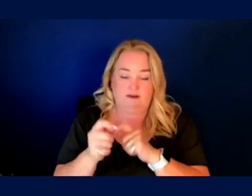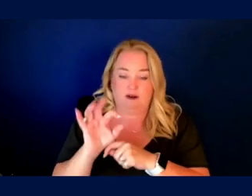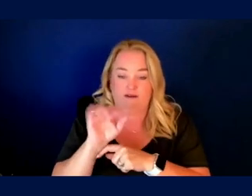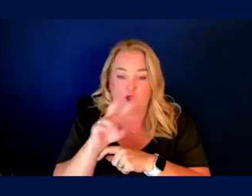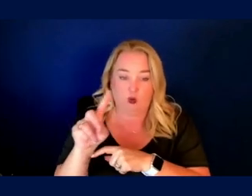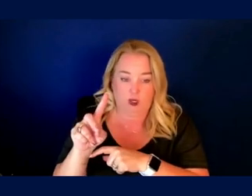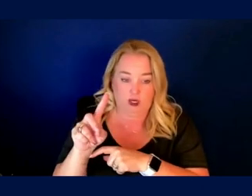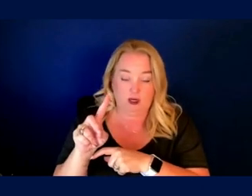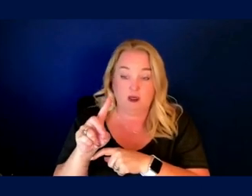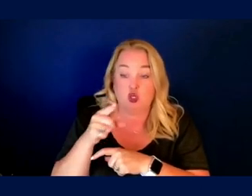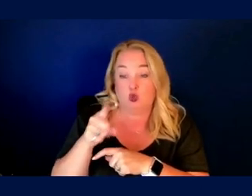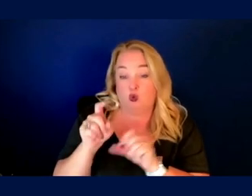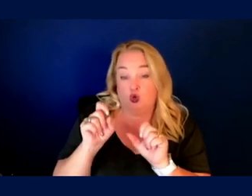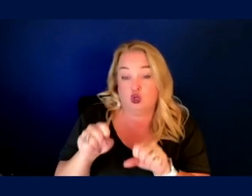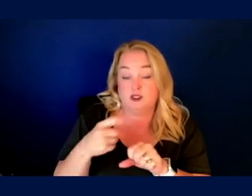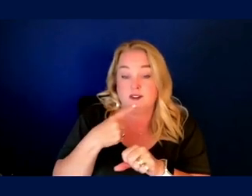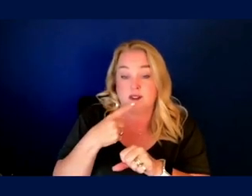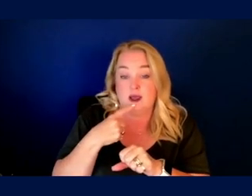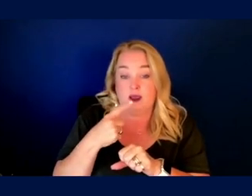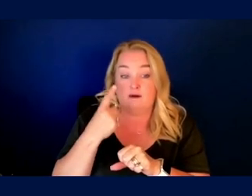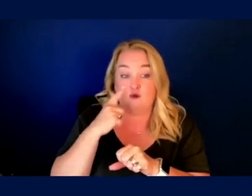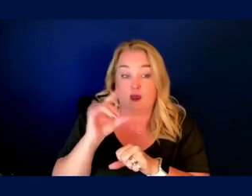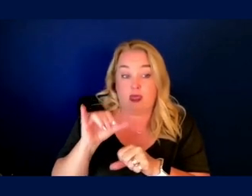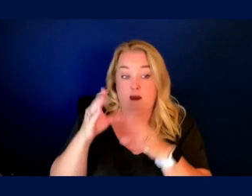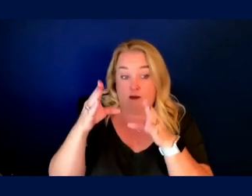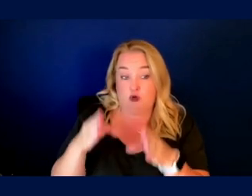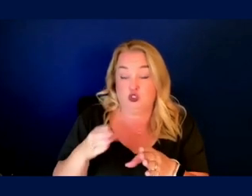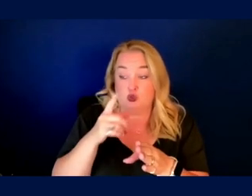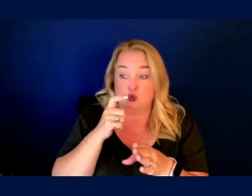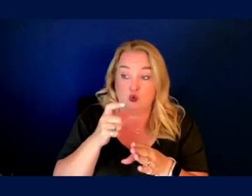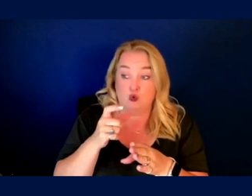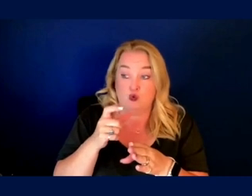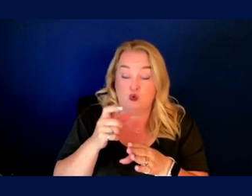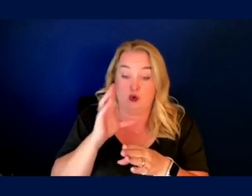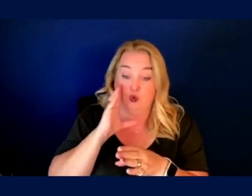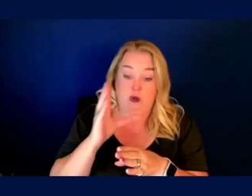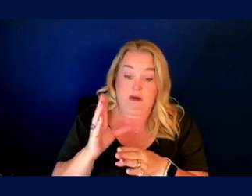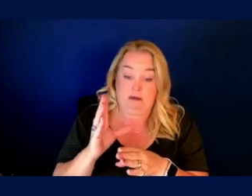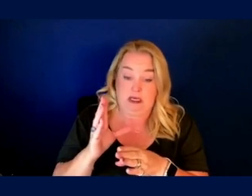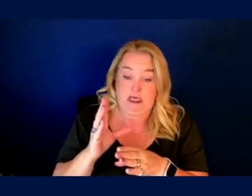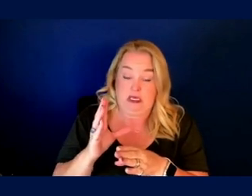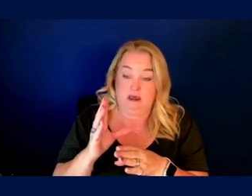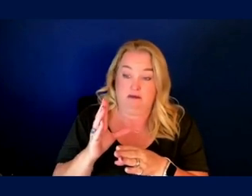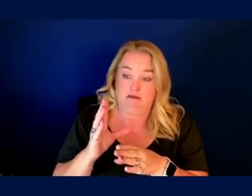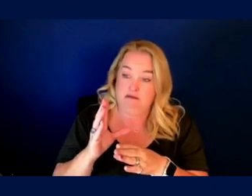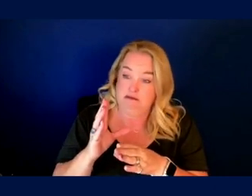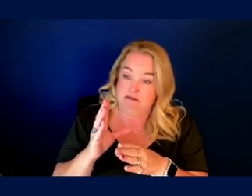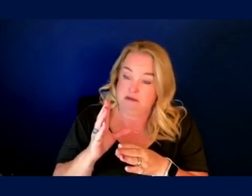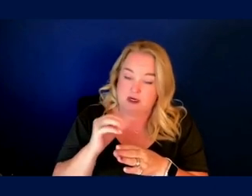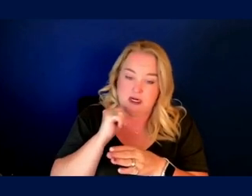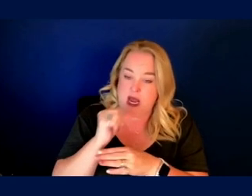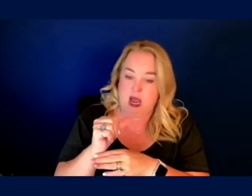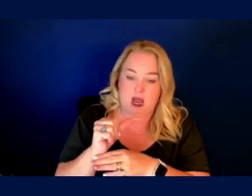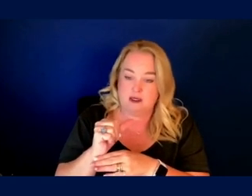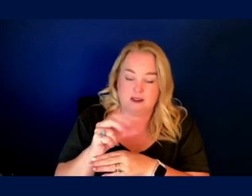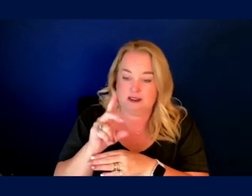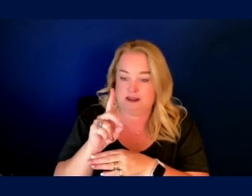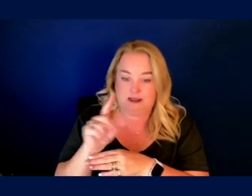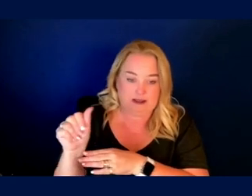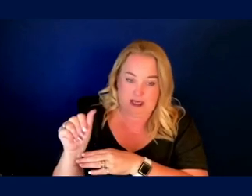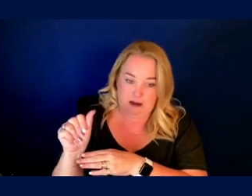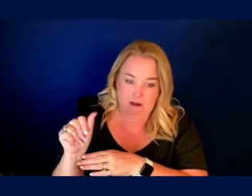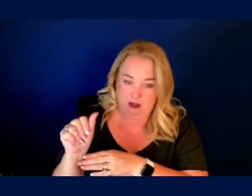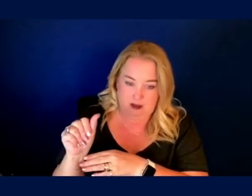So you might say that such a person would definitely be differently abled rather than disabled. So